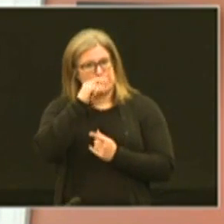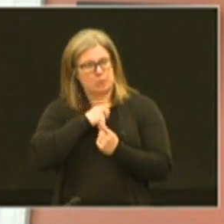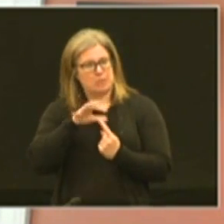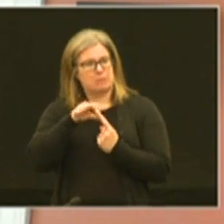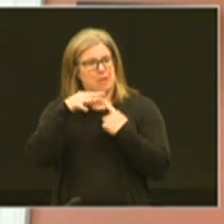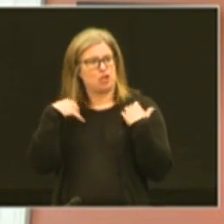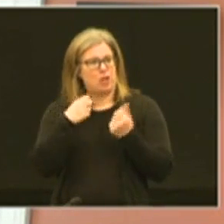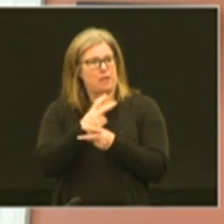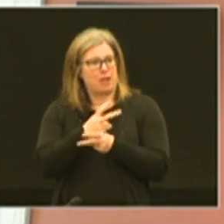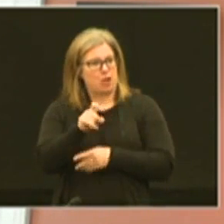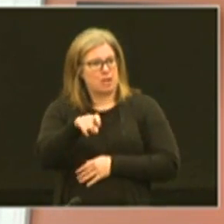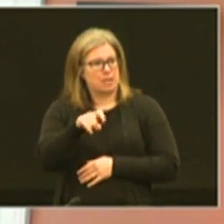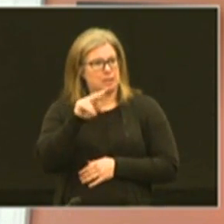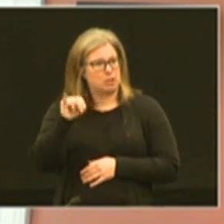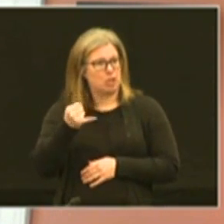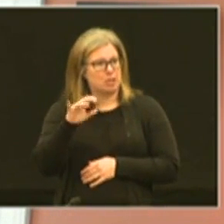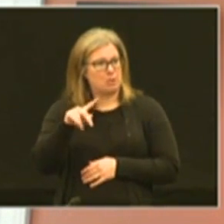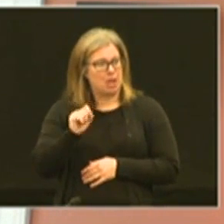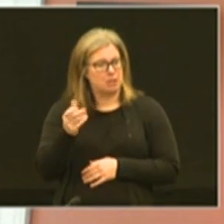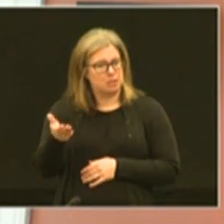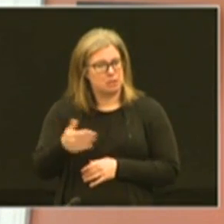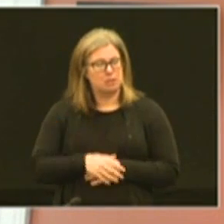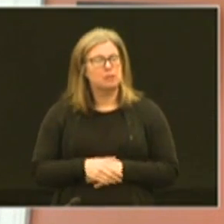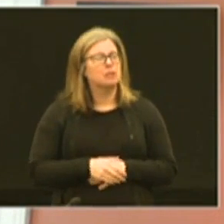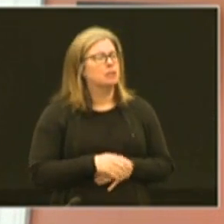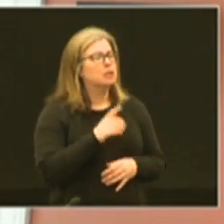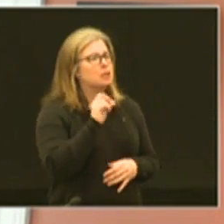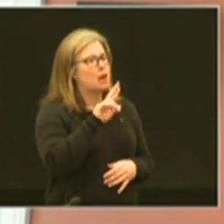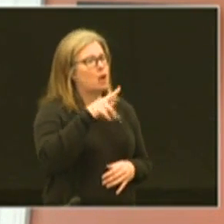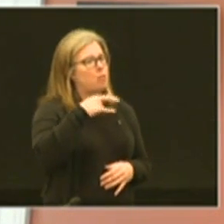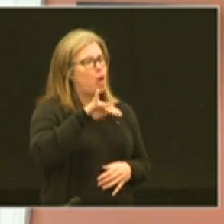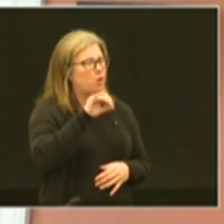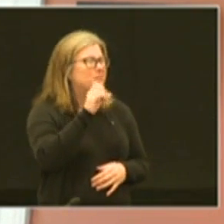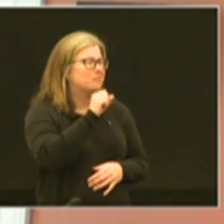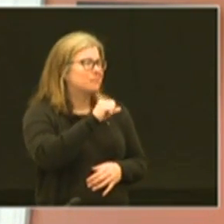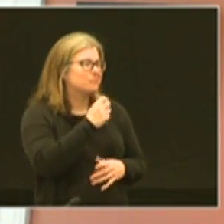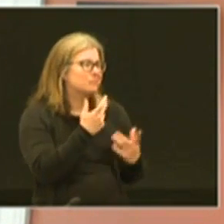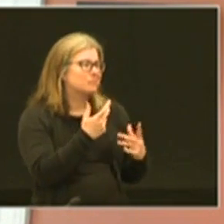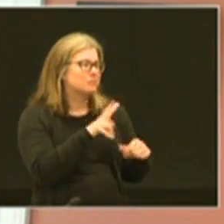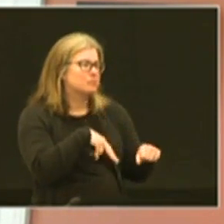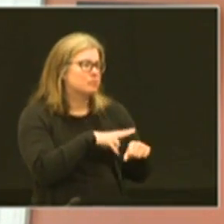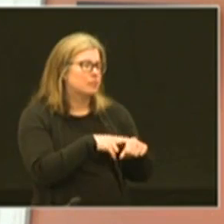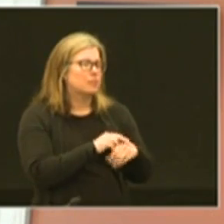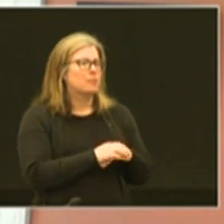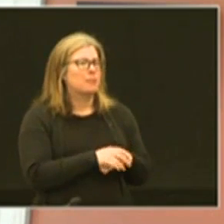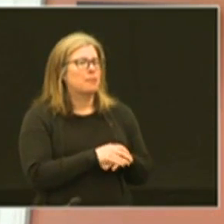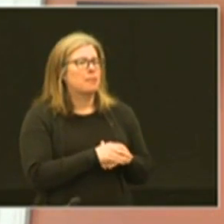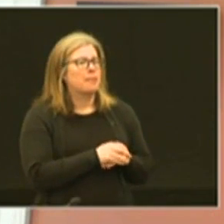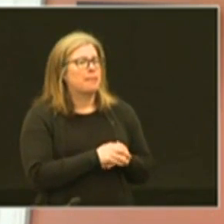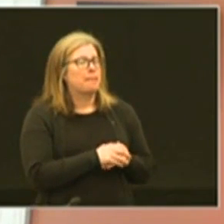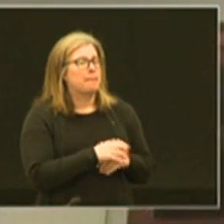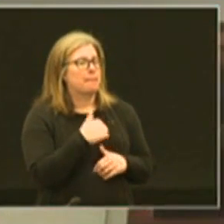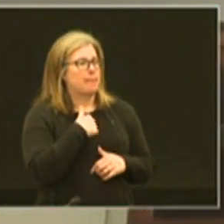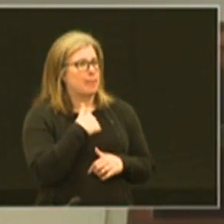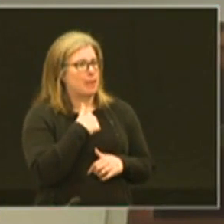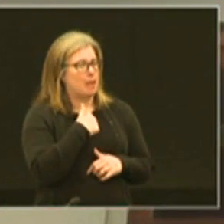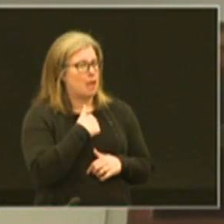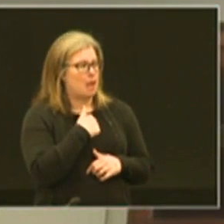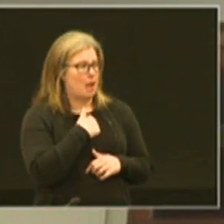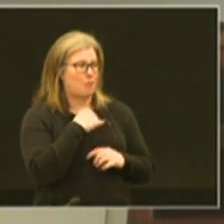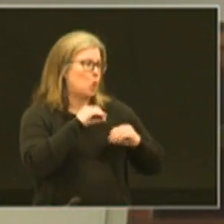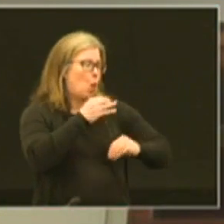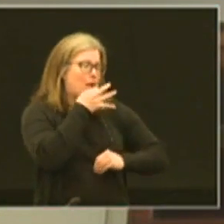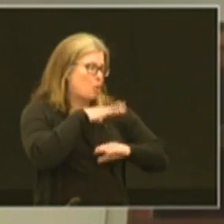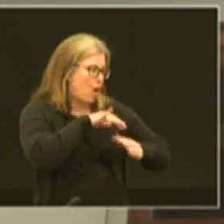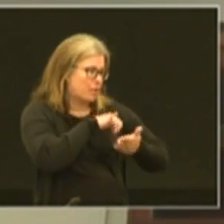care needs at jcps yeah there's no doubt about that i mean as i and i'm no